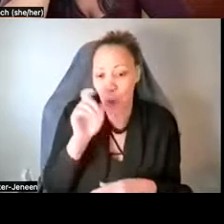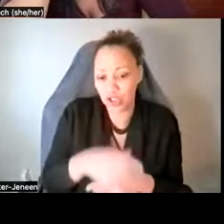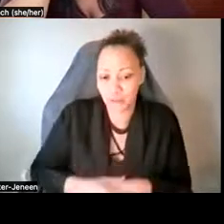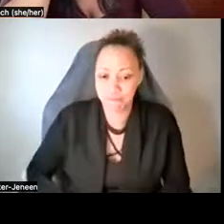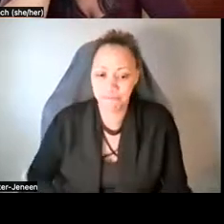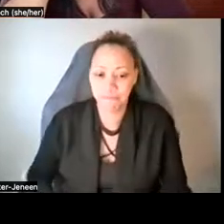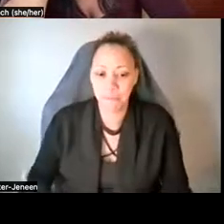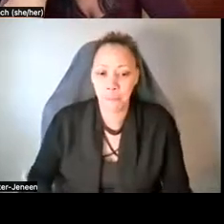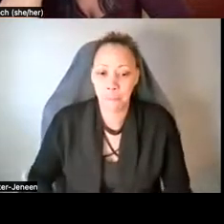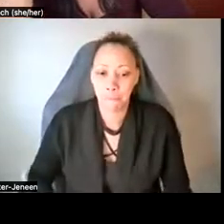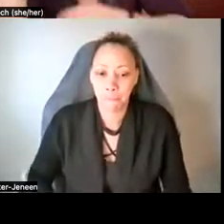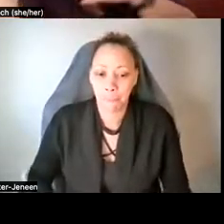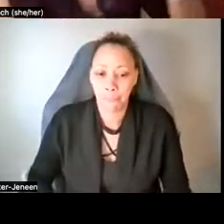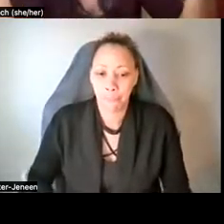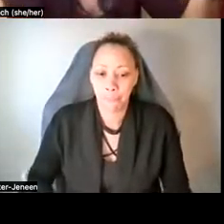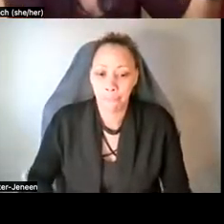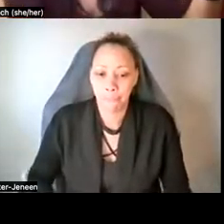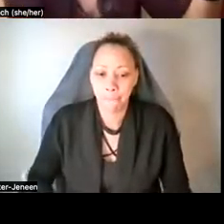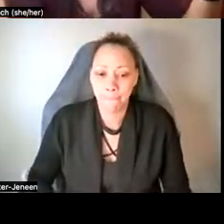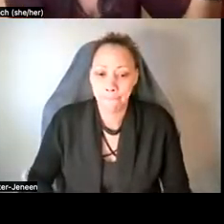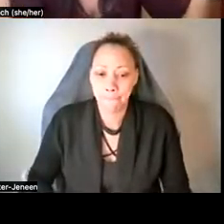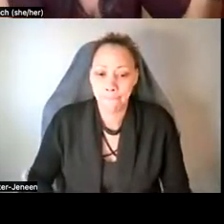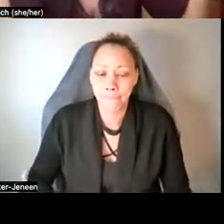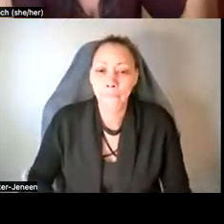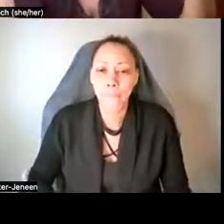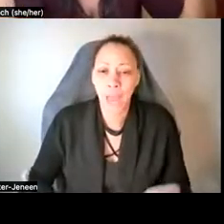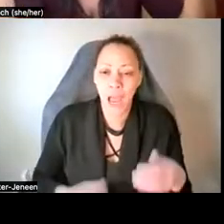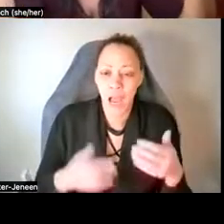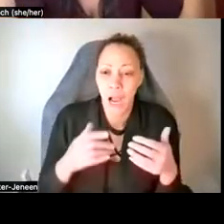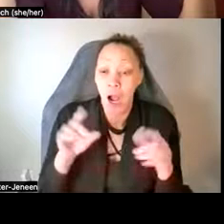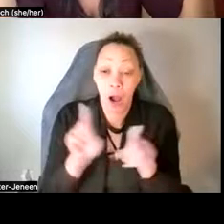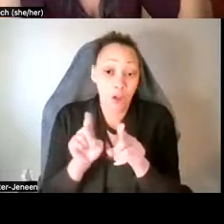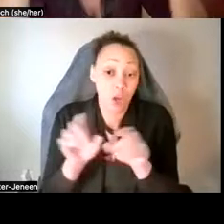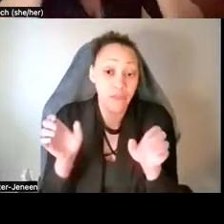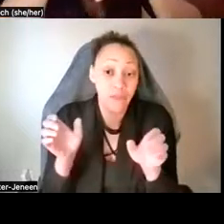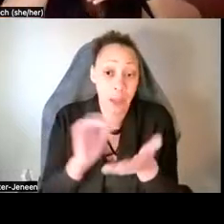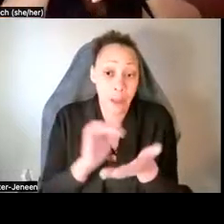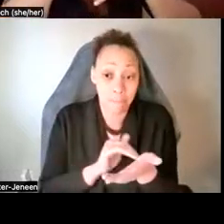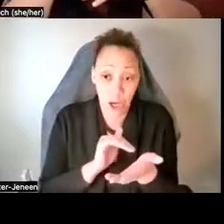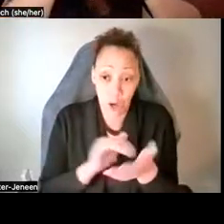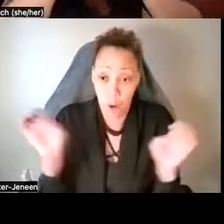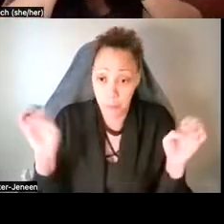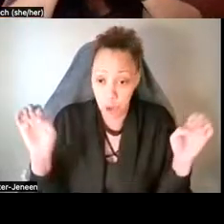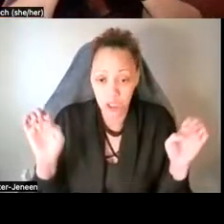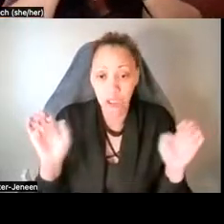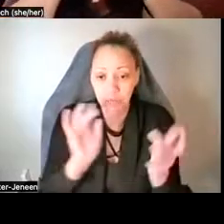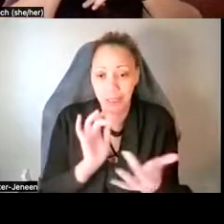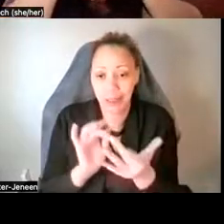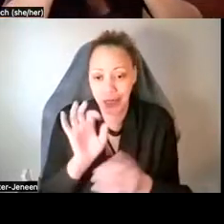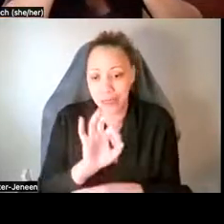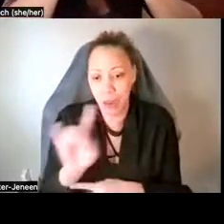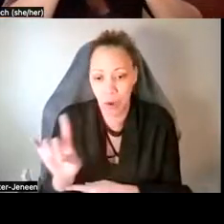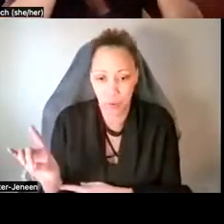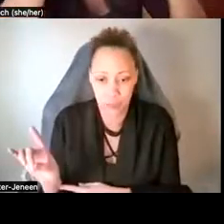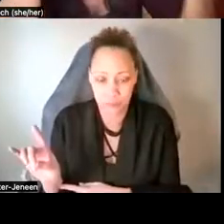Um, but, you know, of course, if there is a medical emergency, please do call 911. Um, but psychedelic,